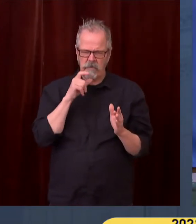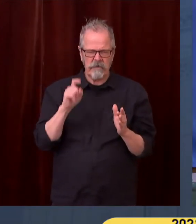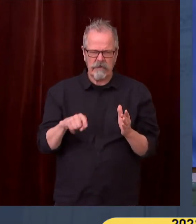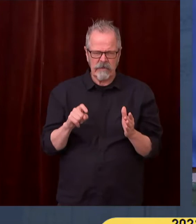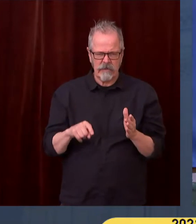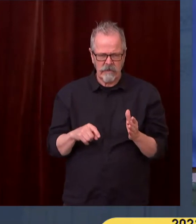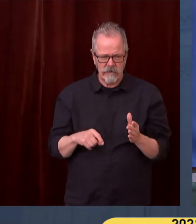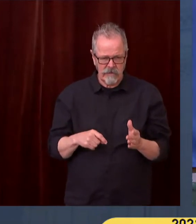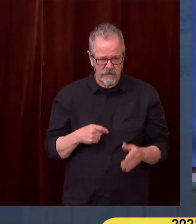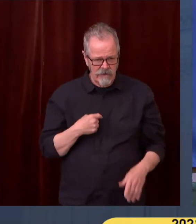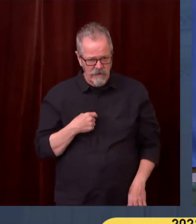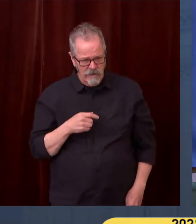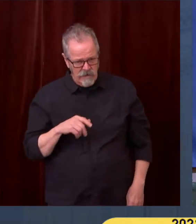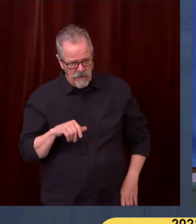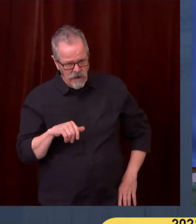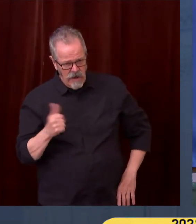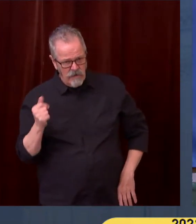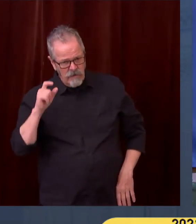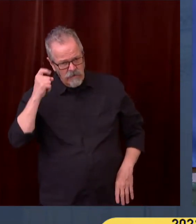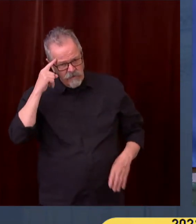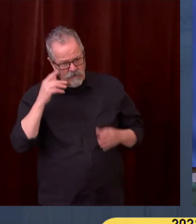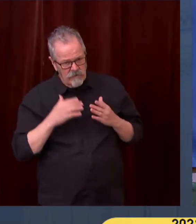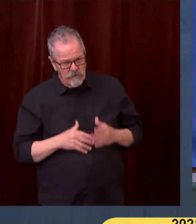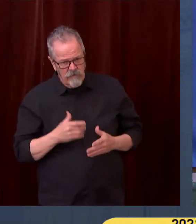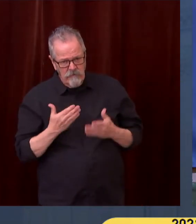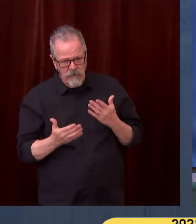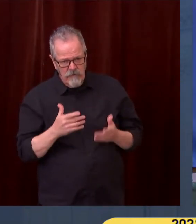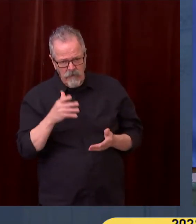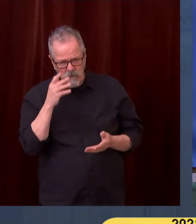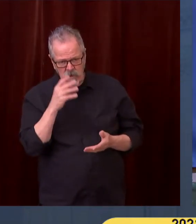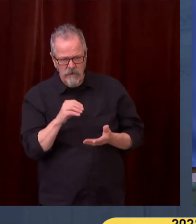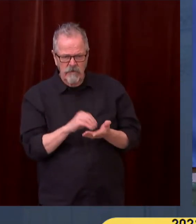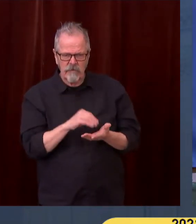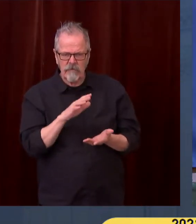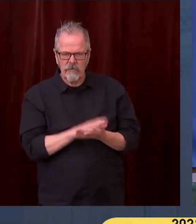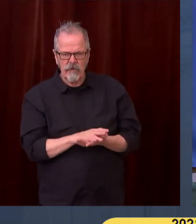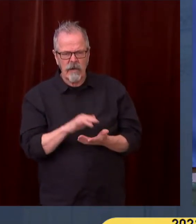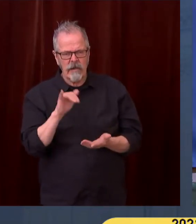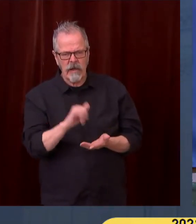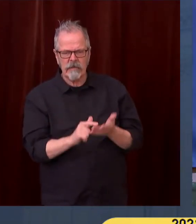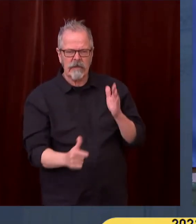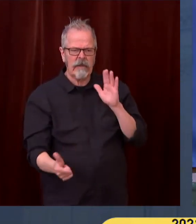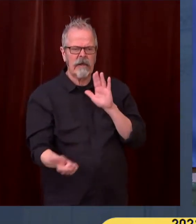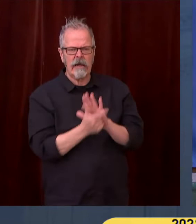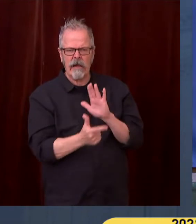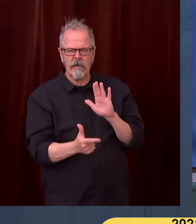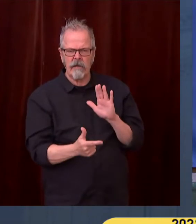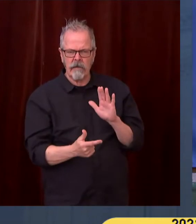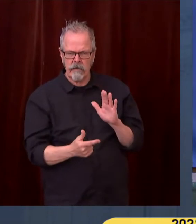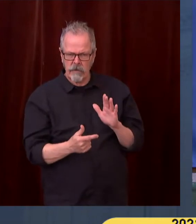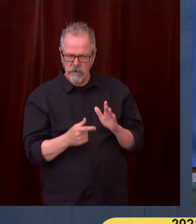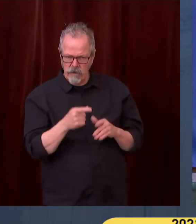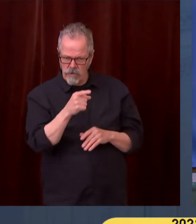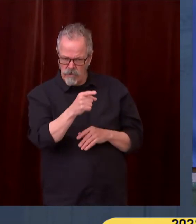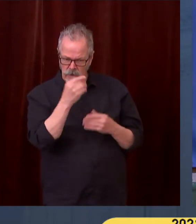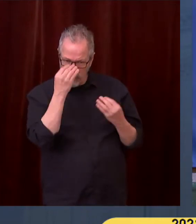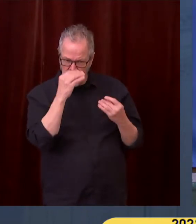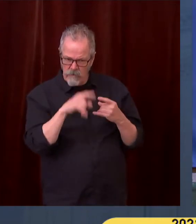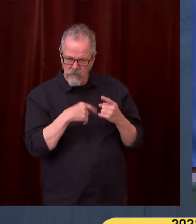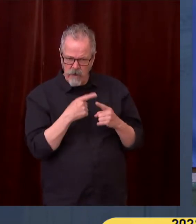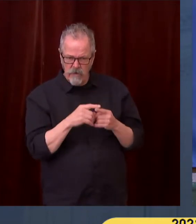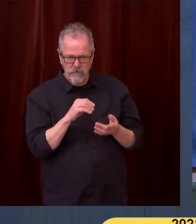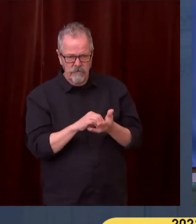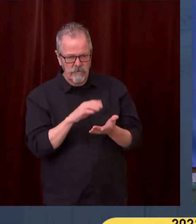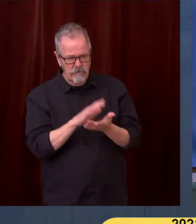your mind on that at all. We haven't given any serious consideration of that. I think over